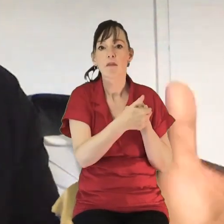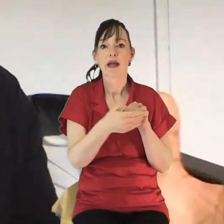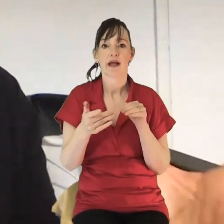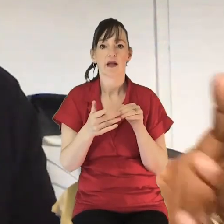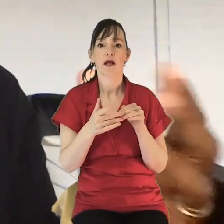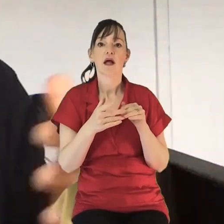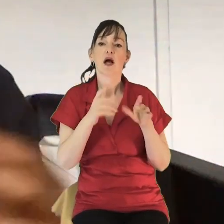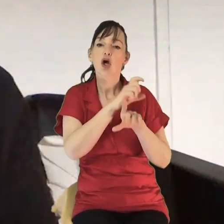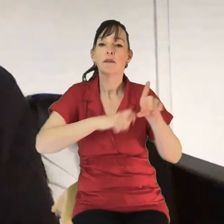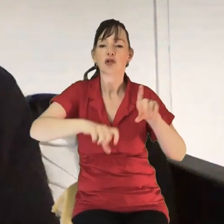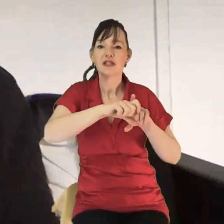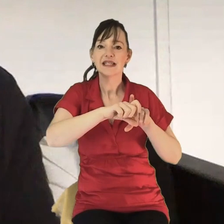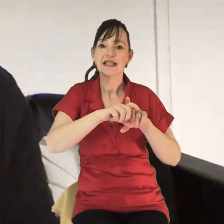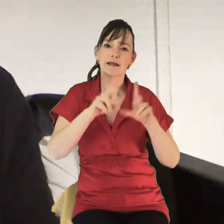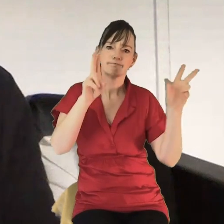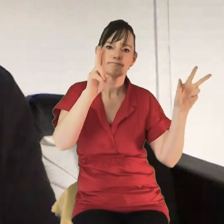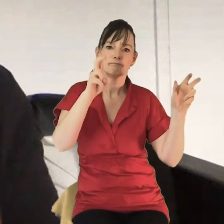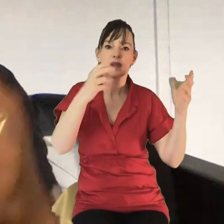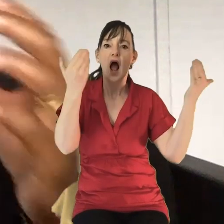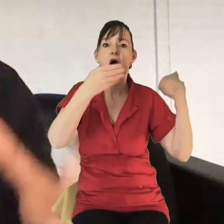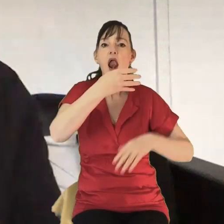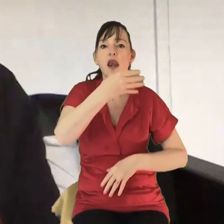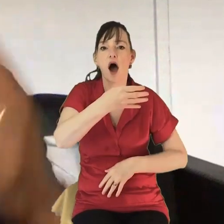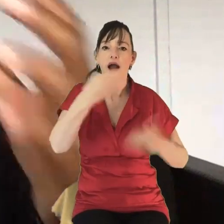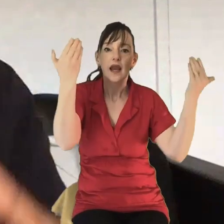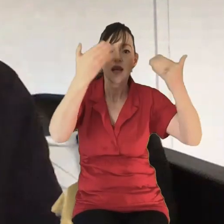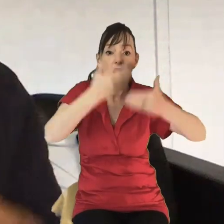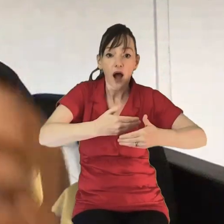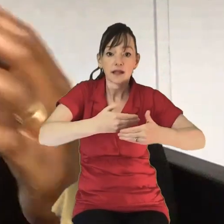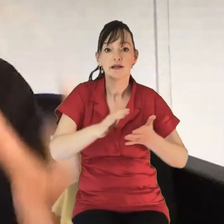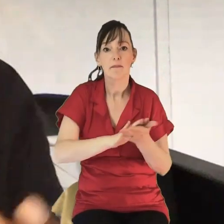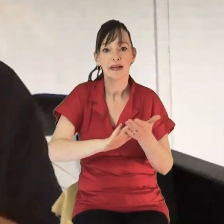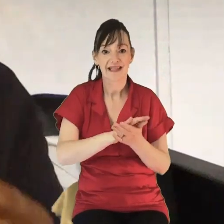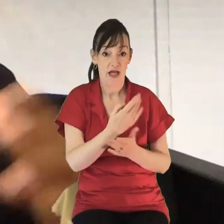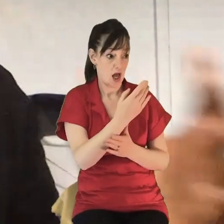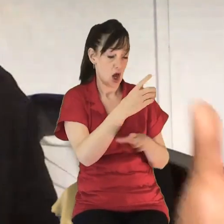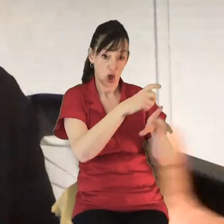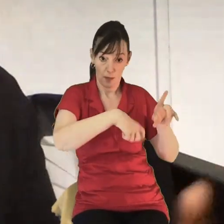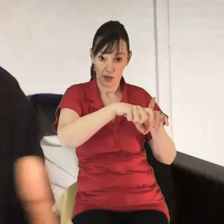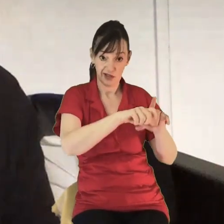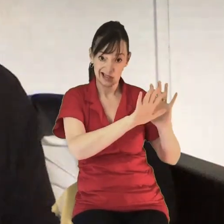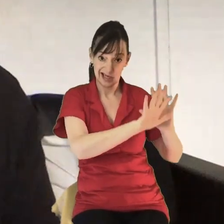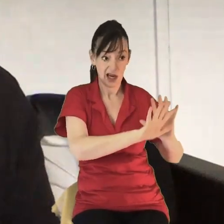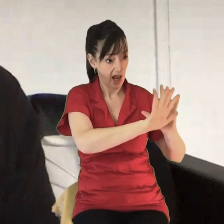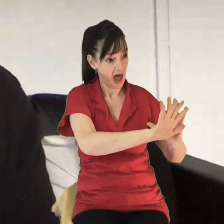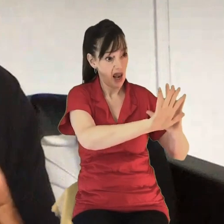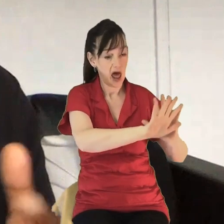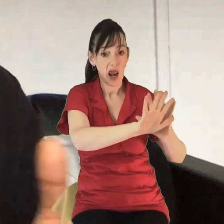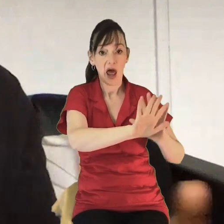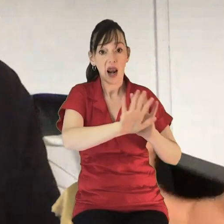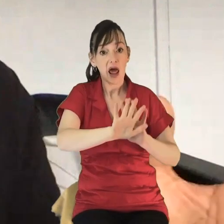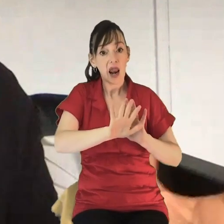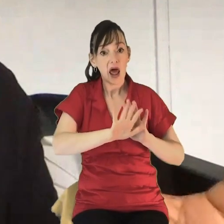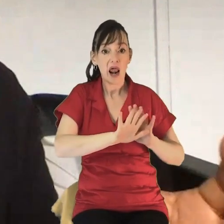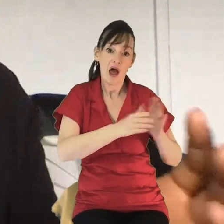thing called the Nine Nights. And fundamentally, people will go around the house every night once the person's passed. And that will